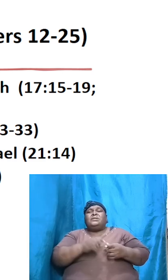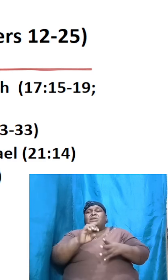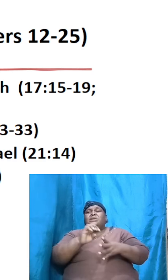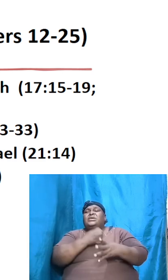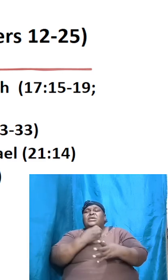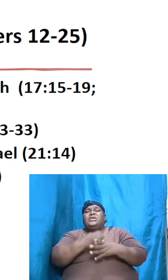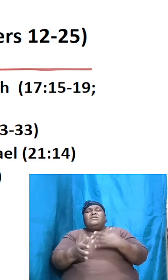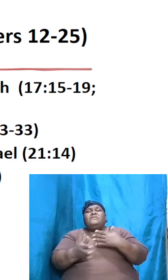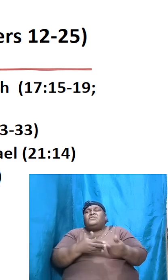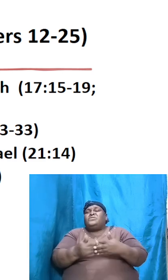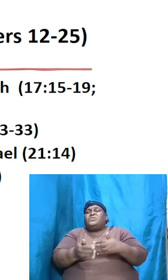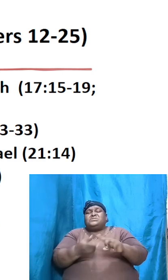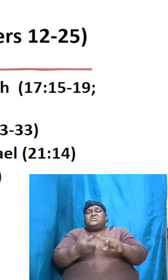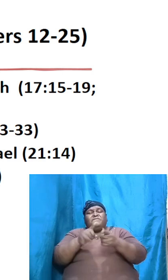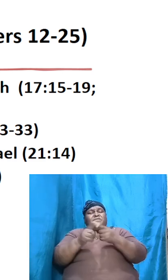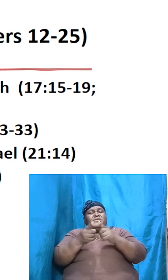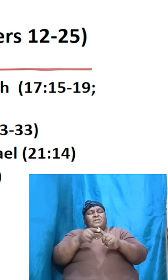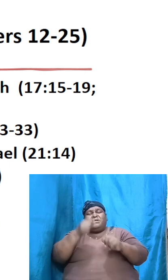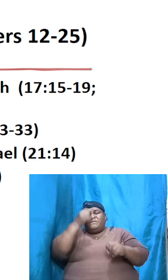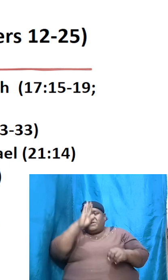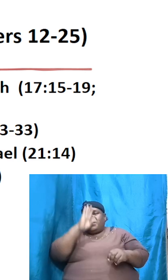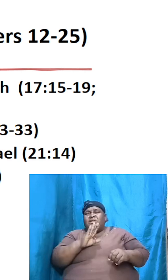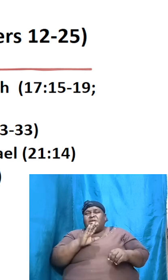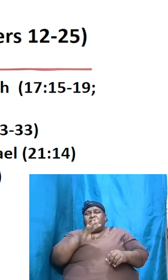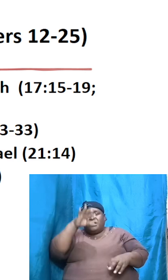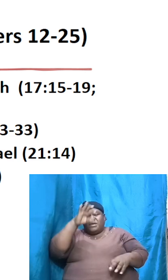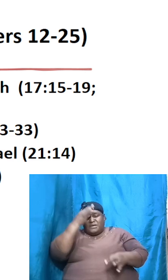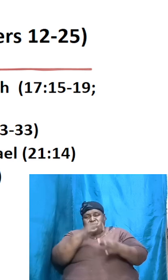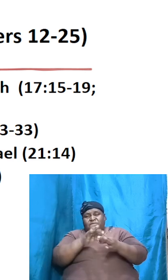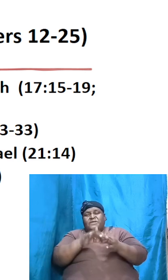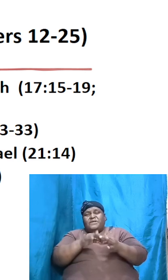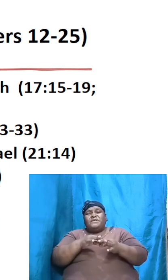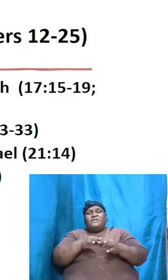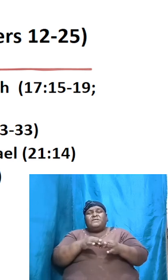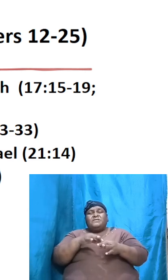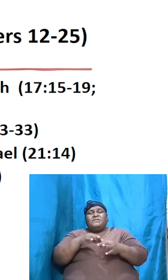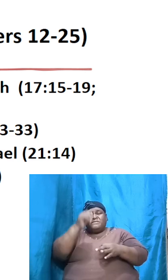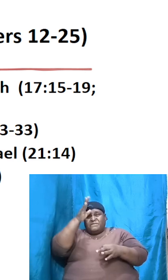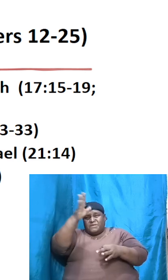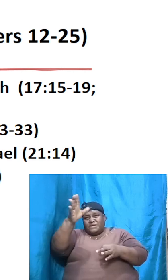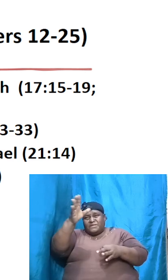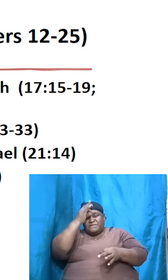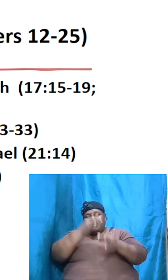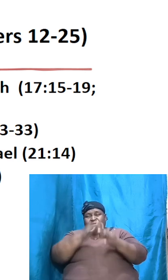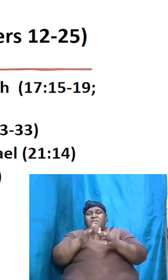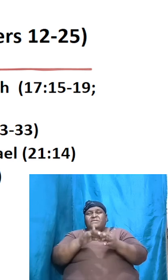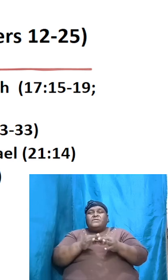though he was a friend of God even though he was the father of faithful he was a man